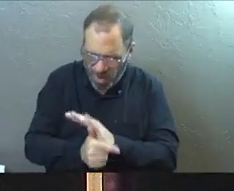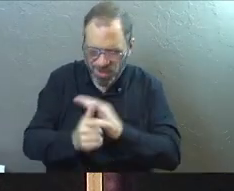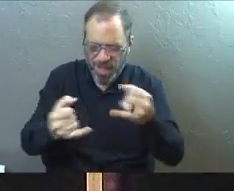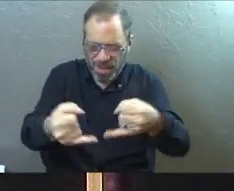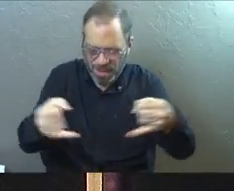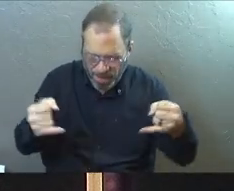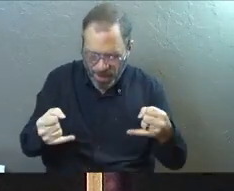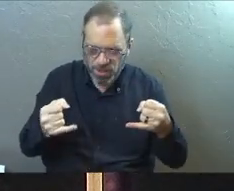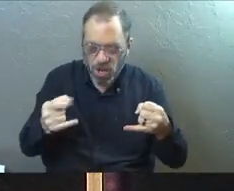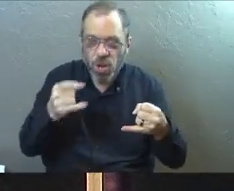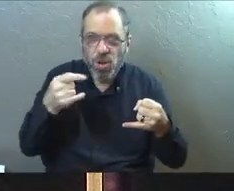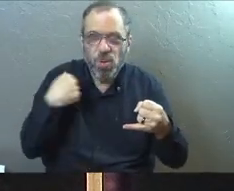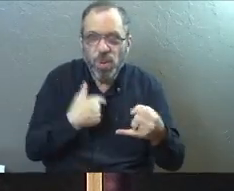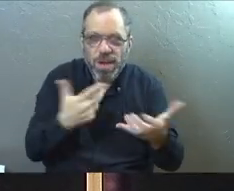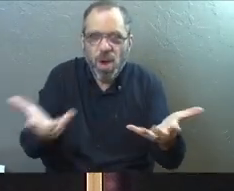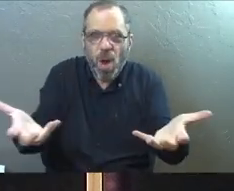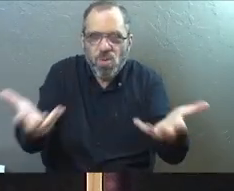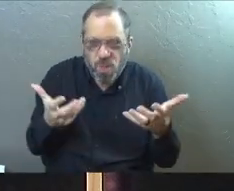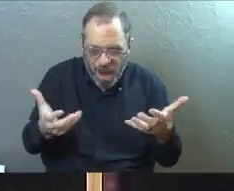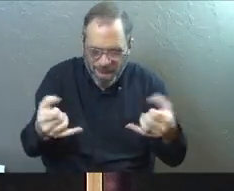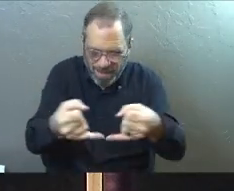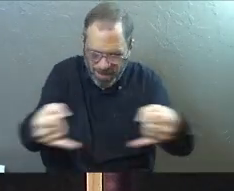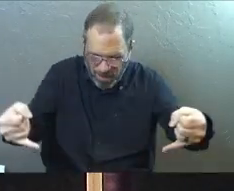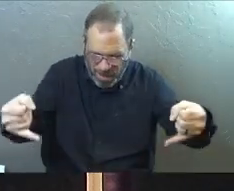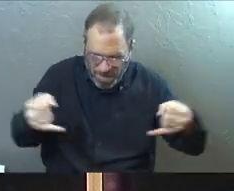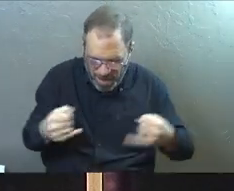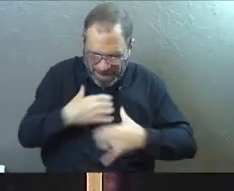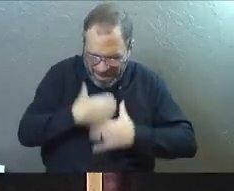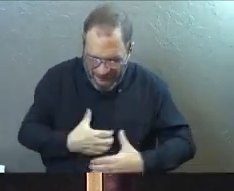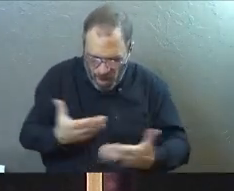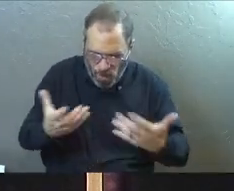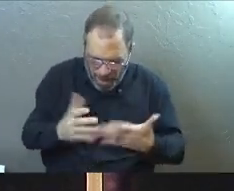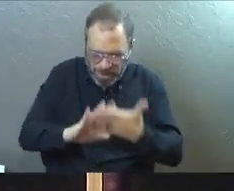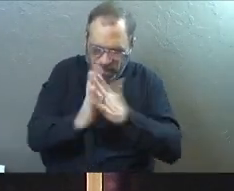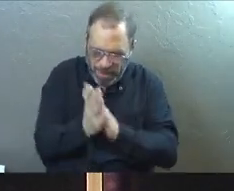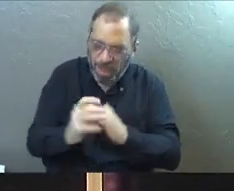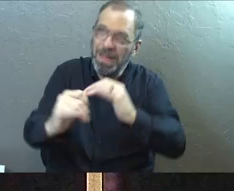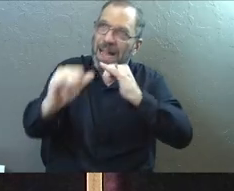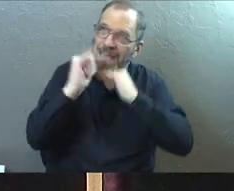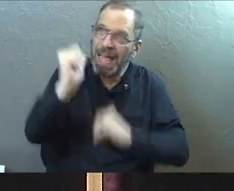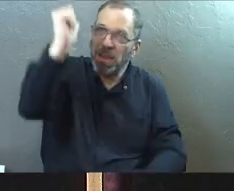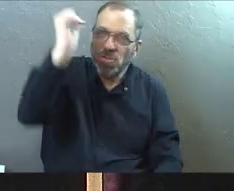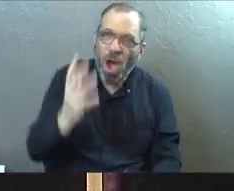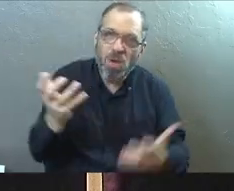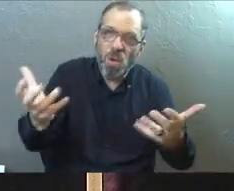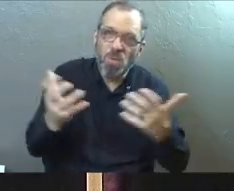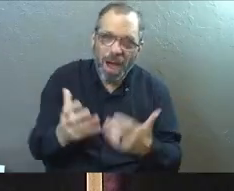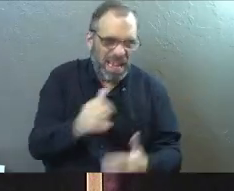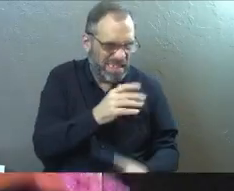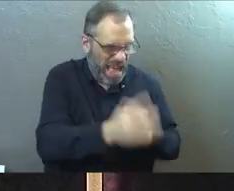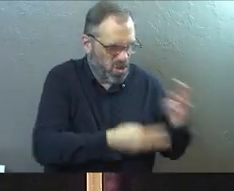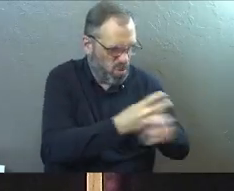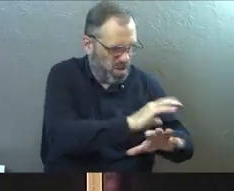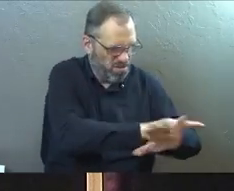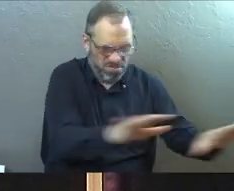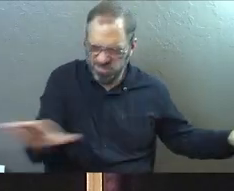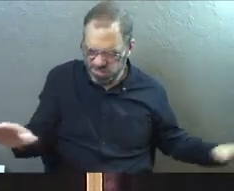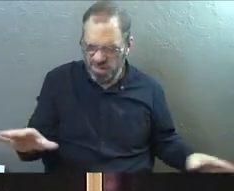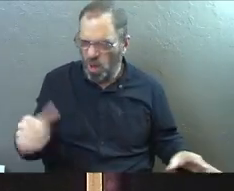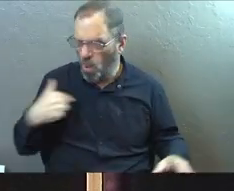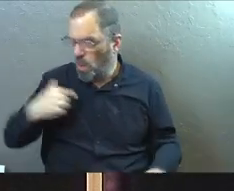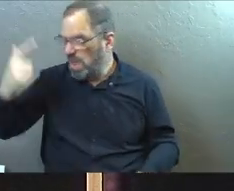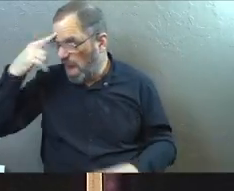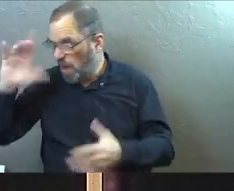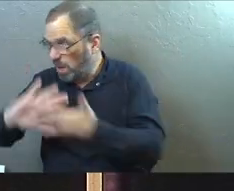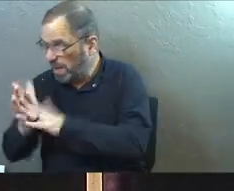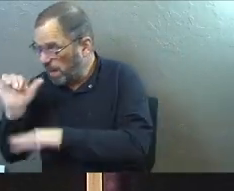has set, we want them. We begin to desire them and long for them because we want to be who God wants us to be. Not who the rest of the world said we should be. Not who